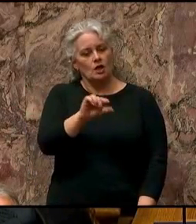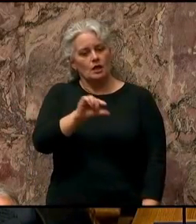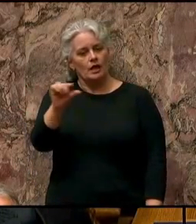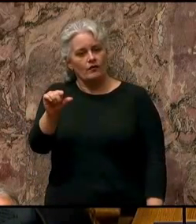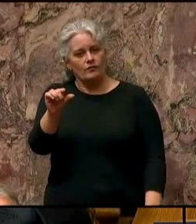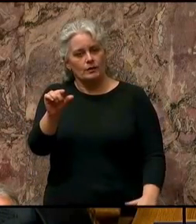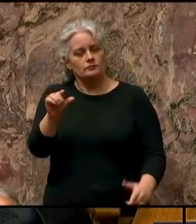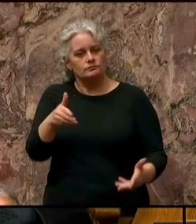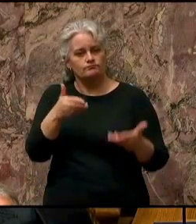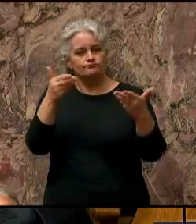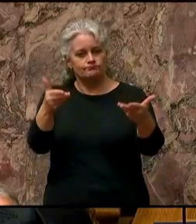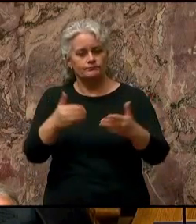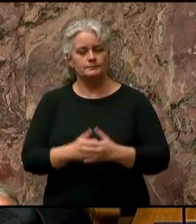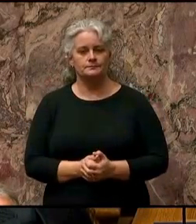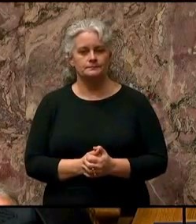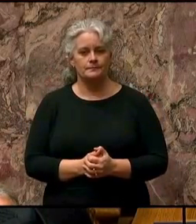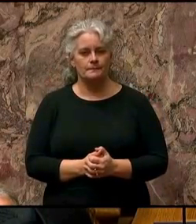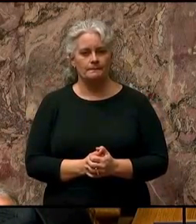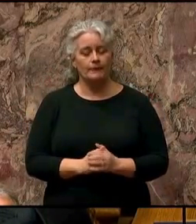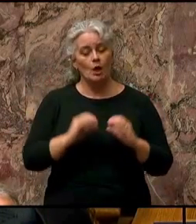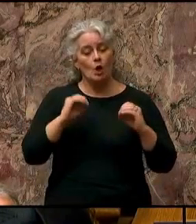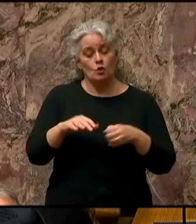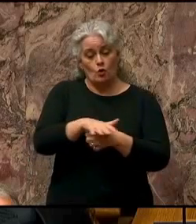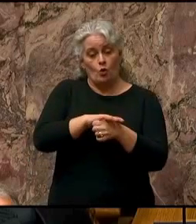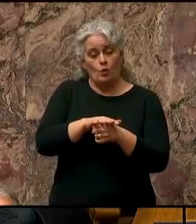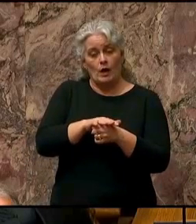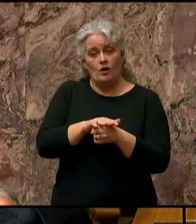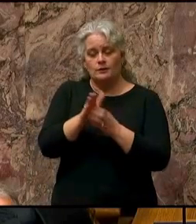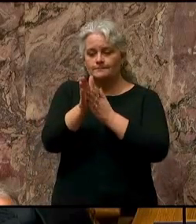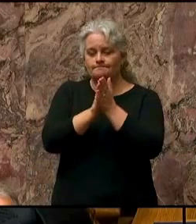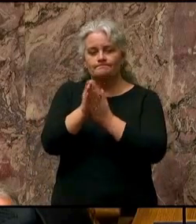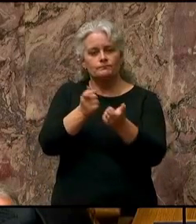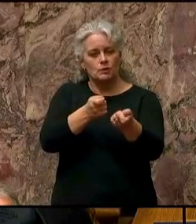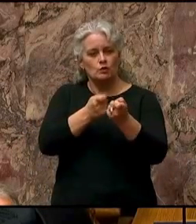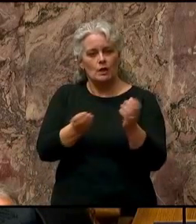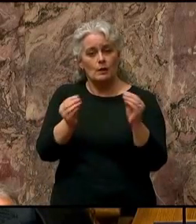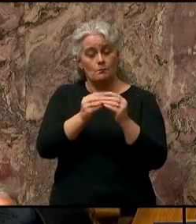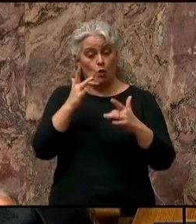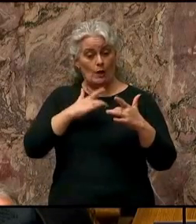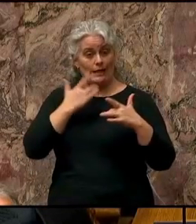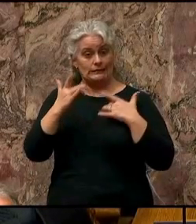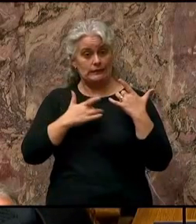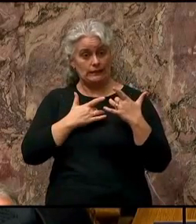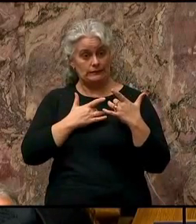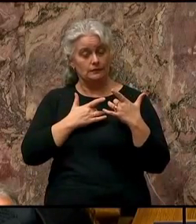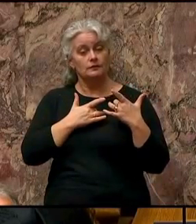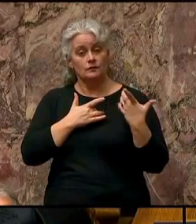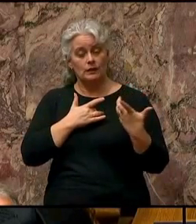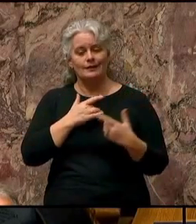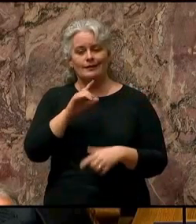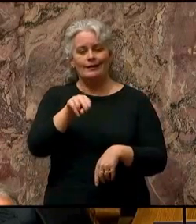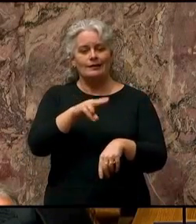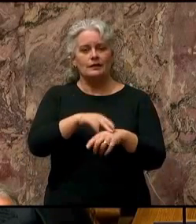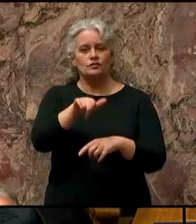Perhaps no sector has attracted more excitement and investment than natural gas.